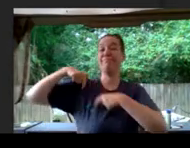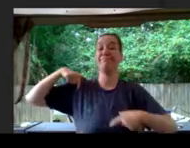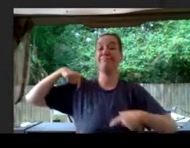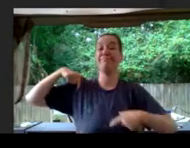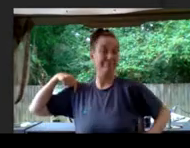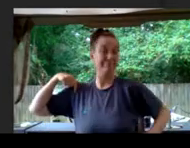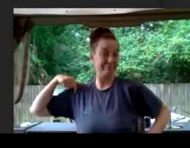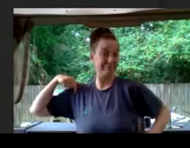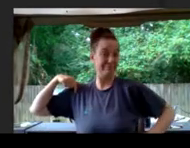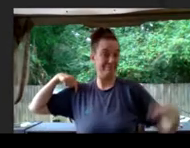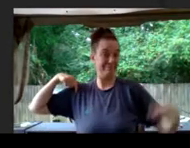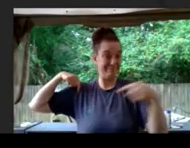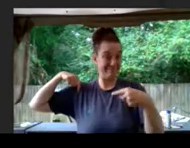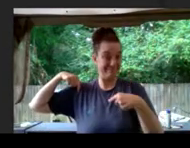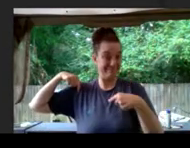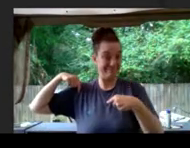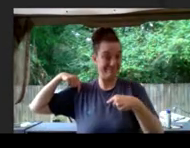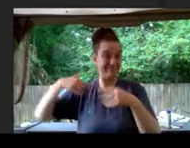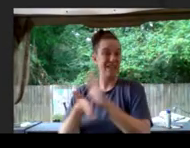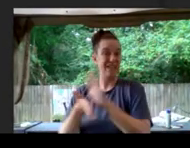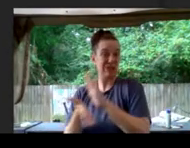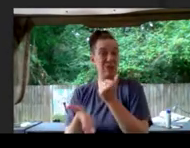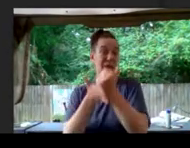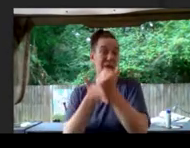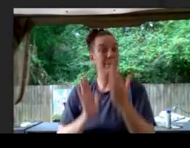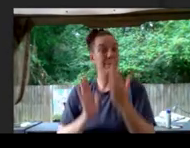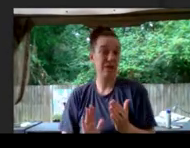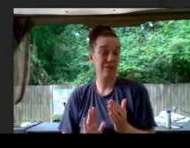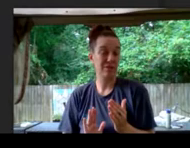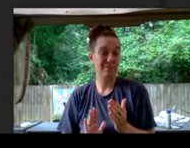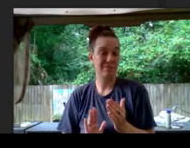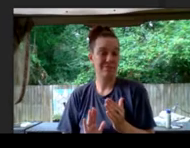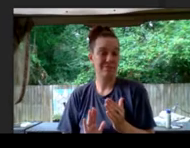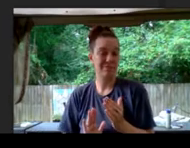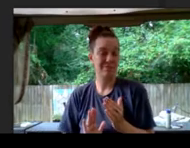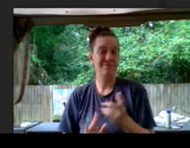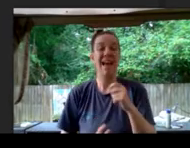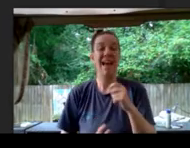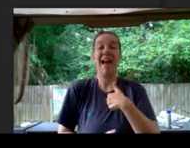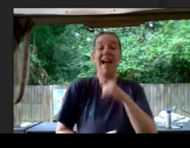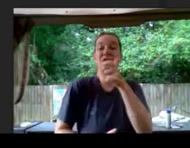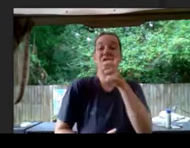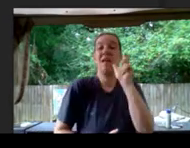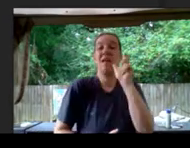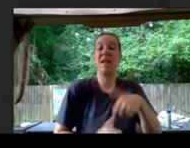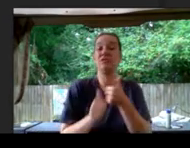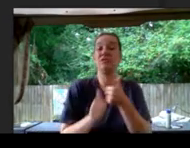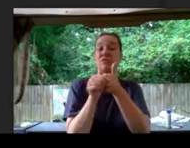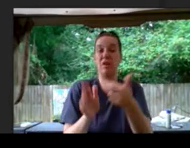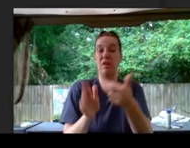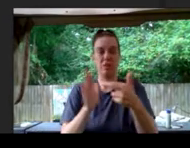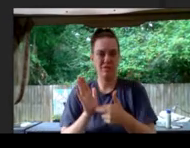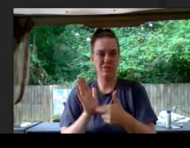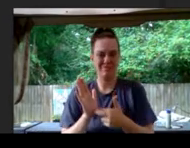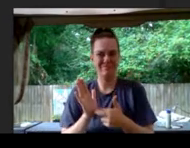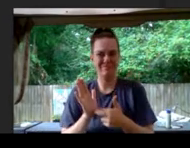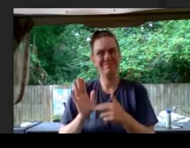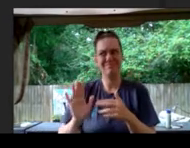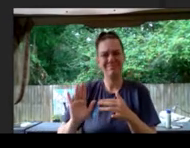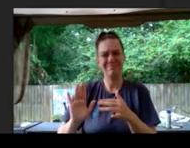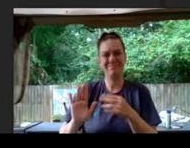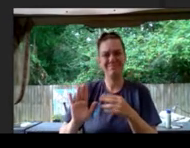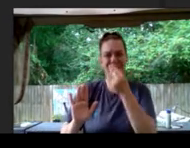the sash. School helper. Remember, I don't have to follow the rules. Actually,